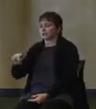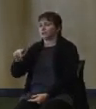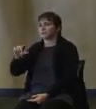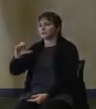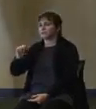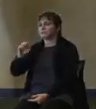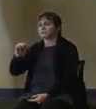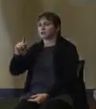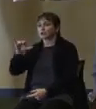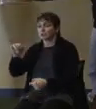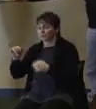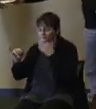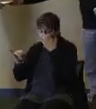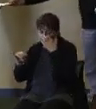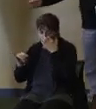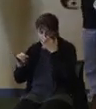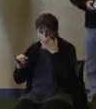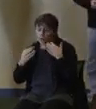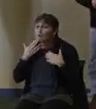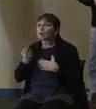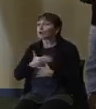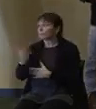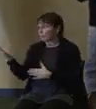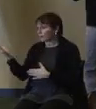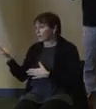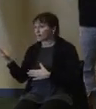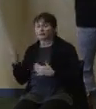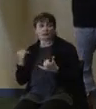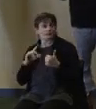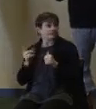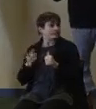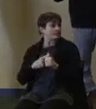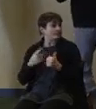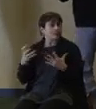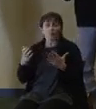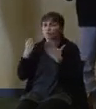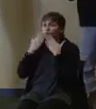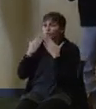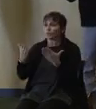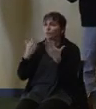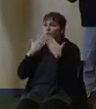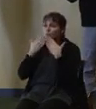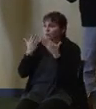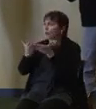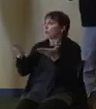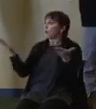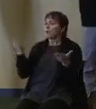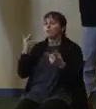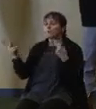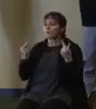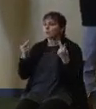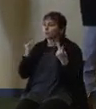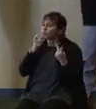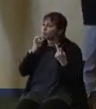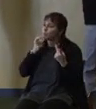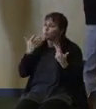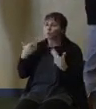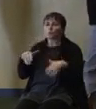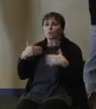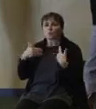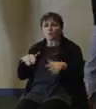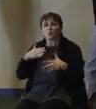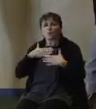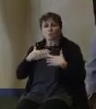Good morning, everyone. First and foremost, I would like to thank all the New Jerseyans who cooperated with us over the last 36